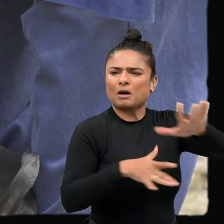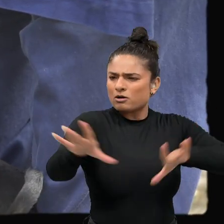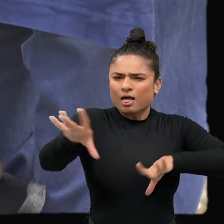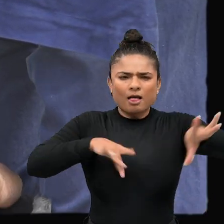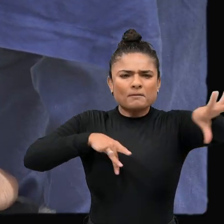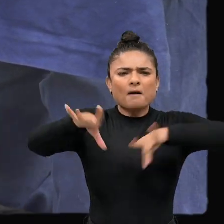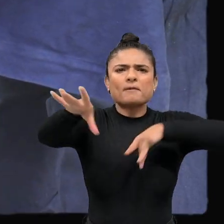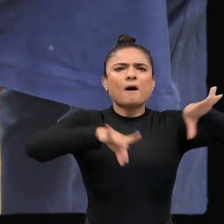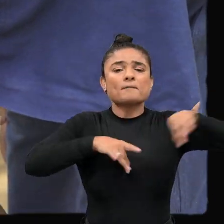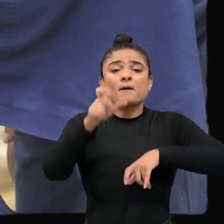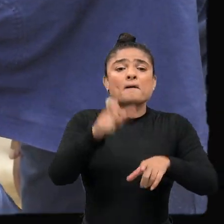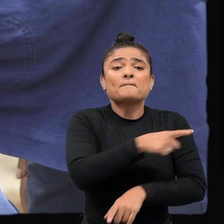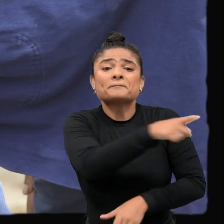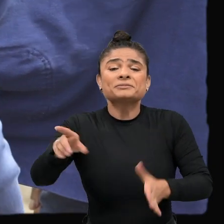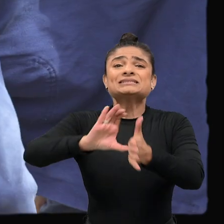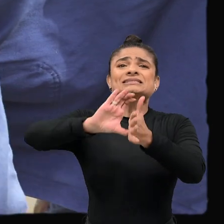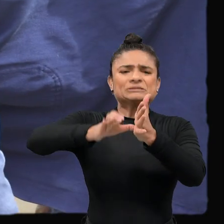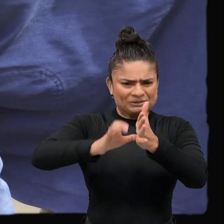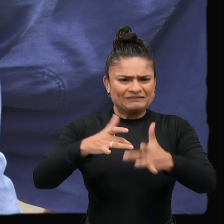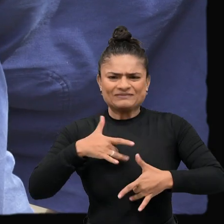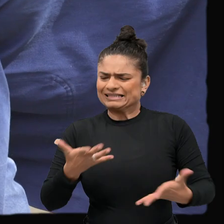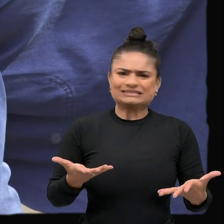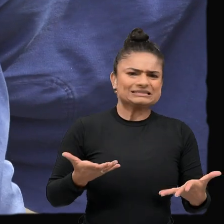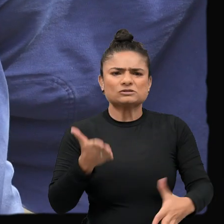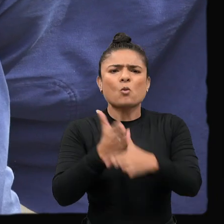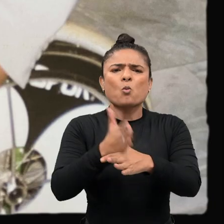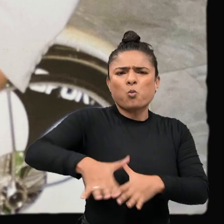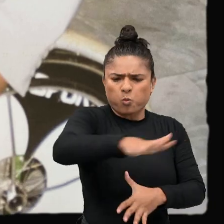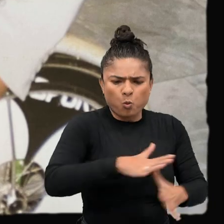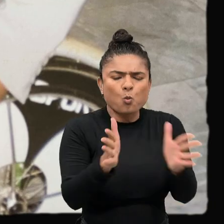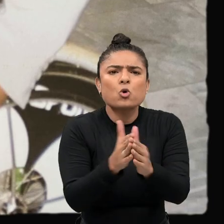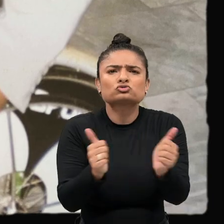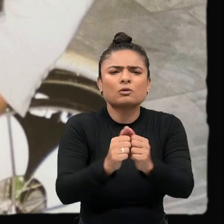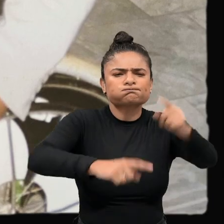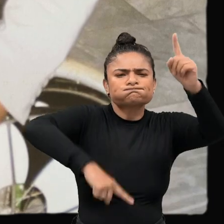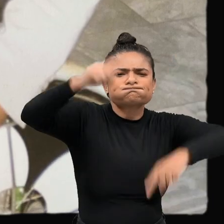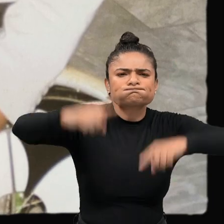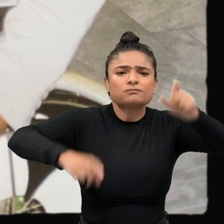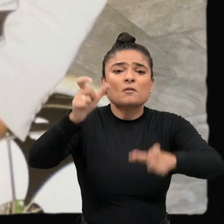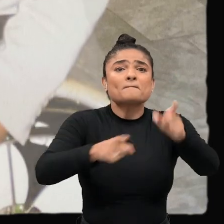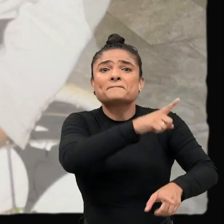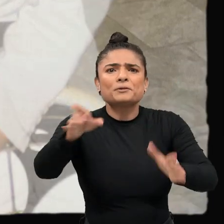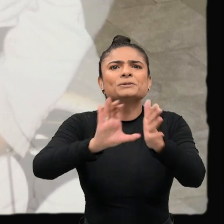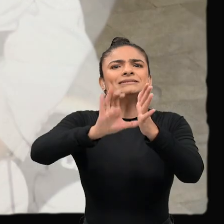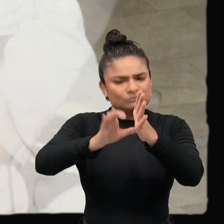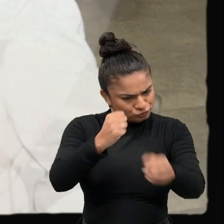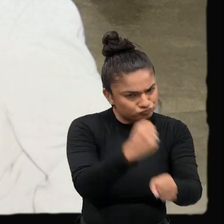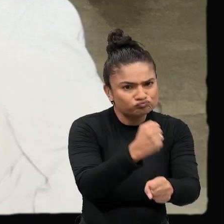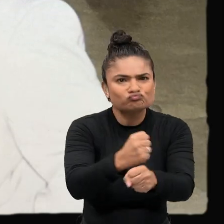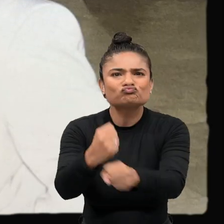persons living with disabilities through keynote addresses and workshops on diversity and disability worldwide.